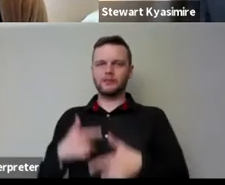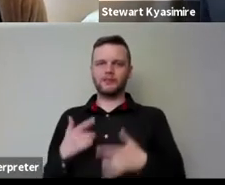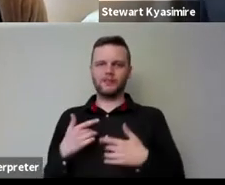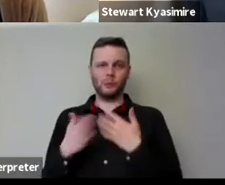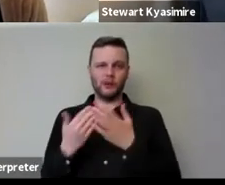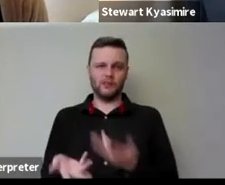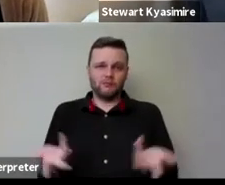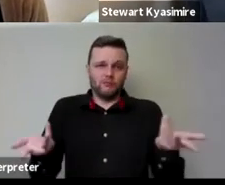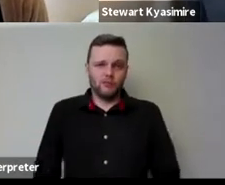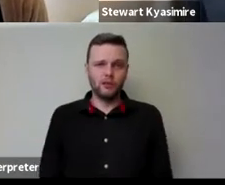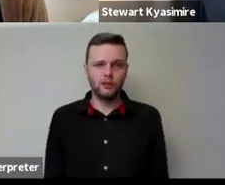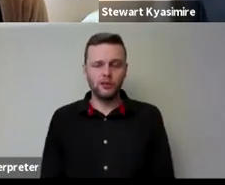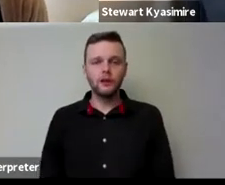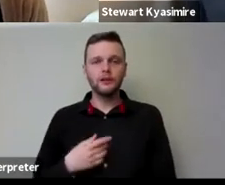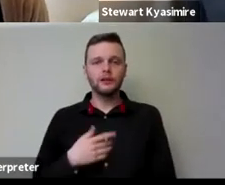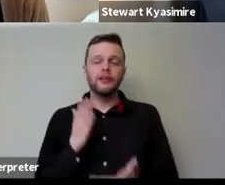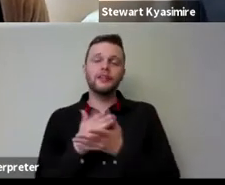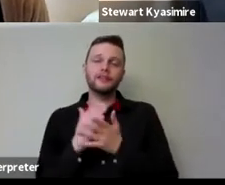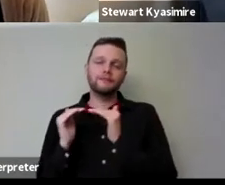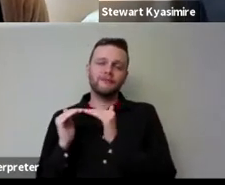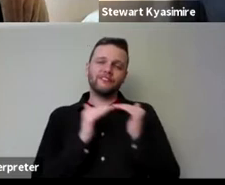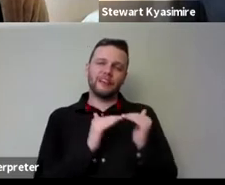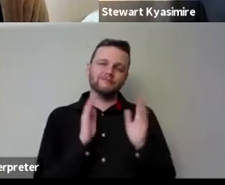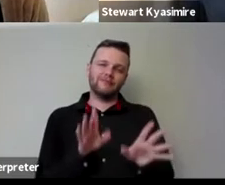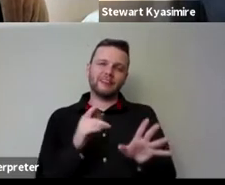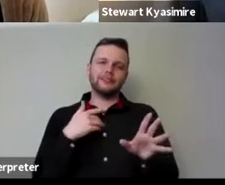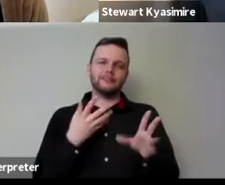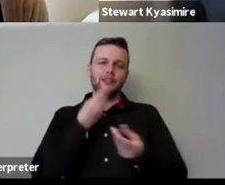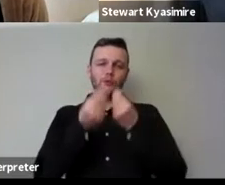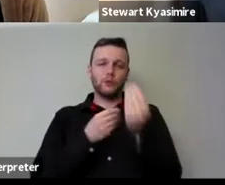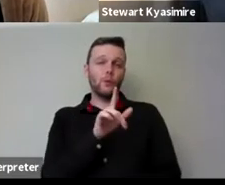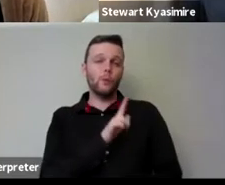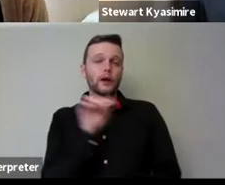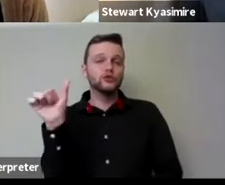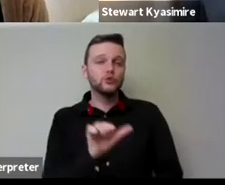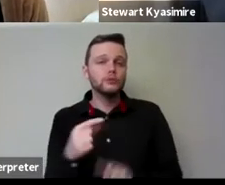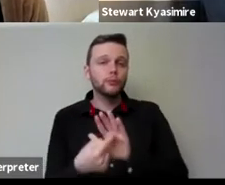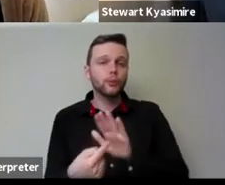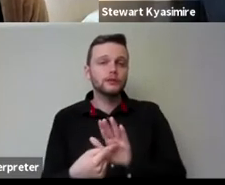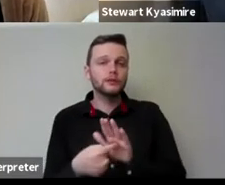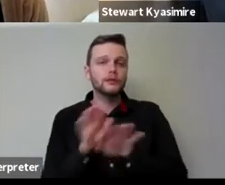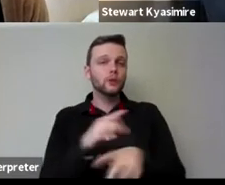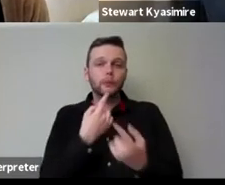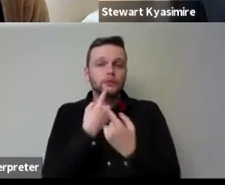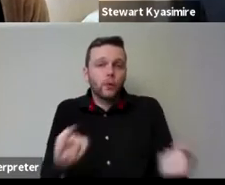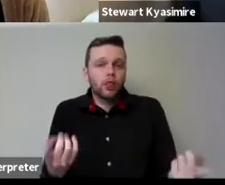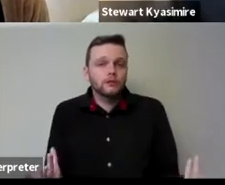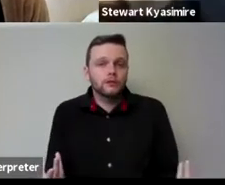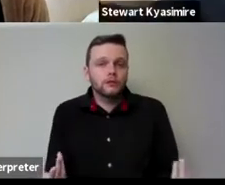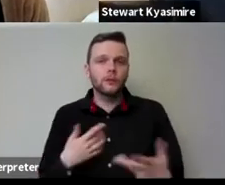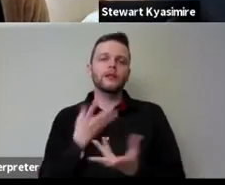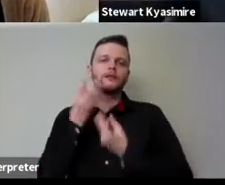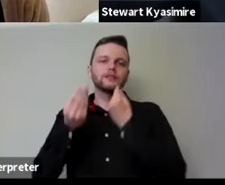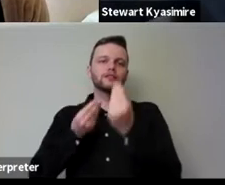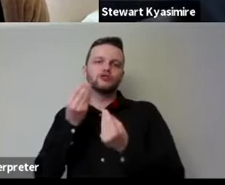know and actually in fairness the story about why that should matter is not being told well it's a story